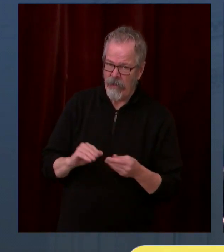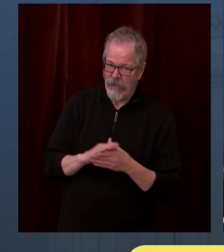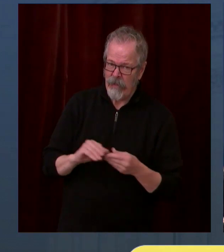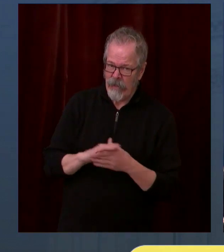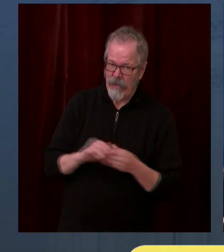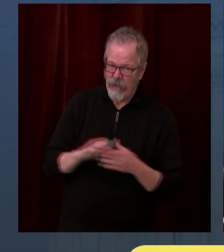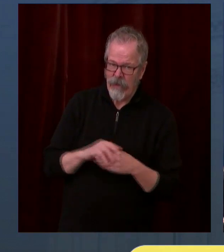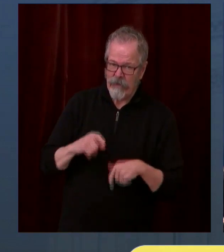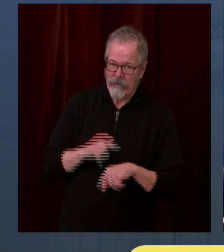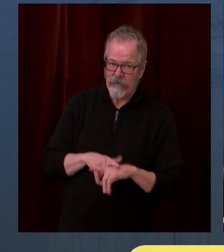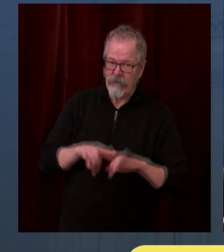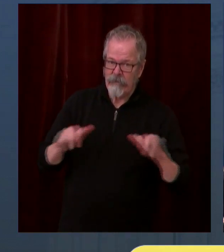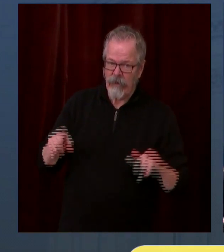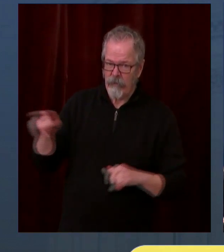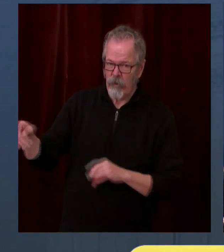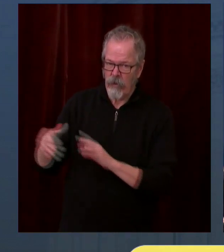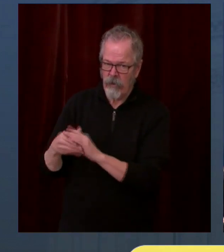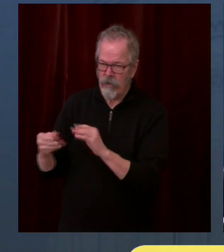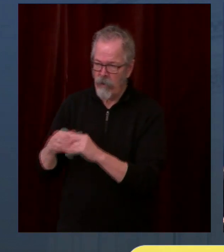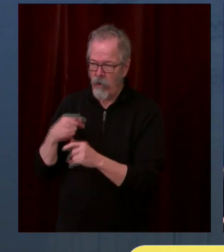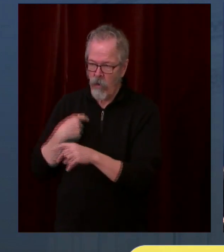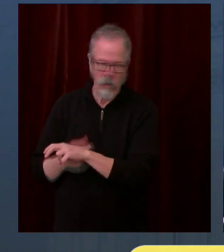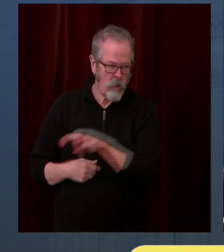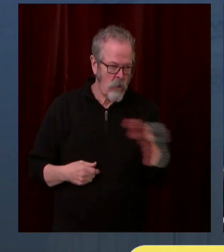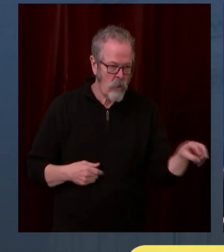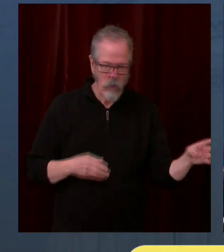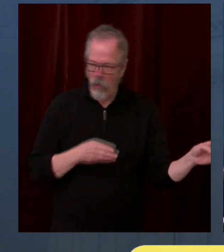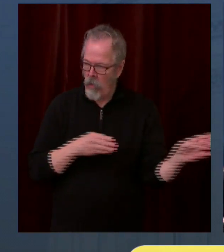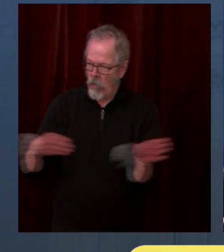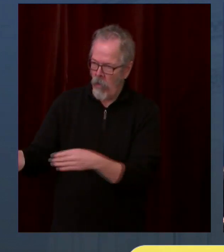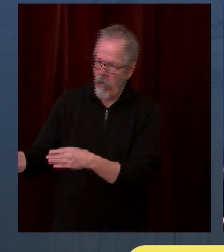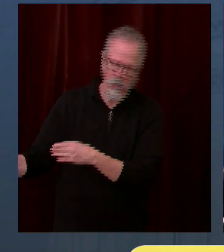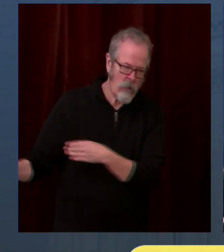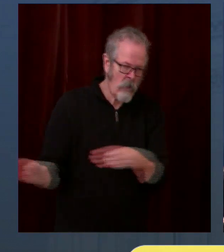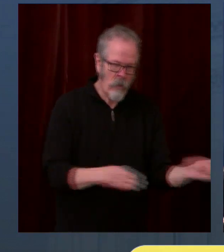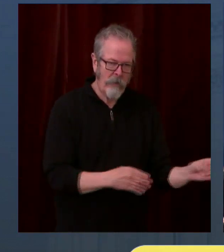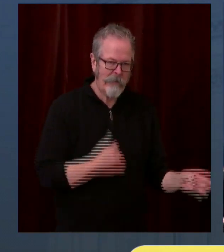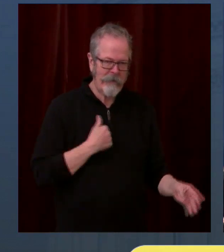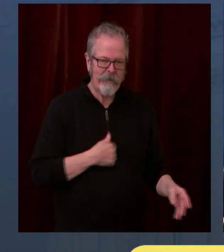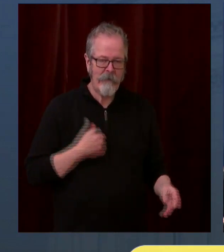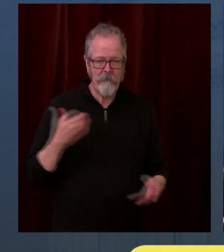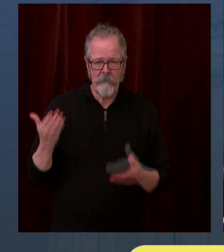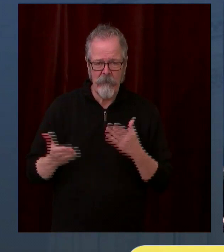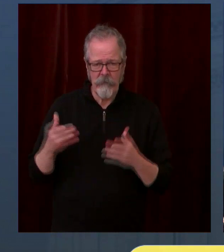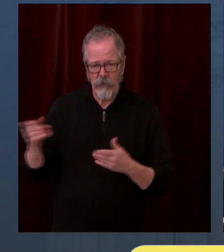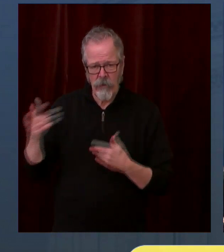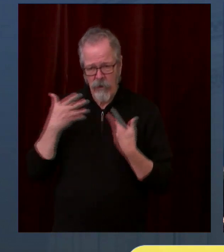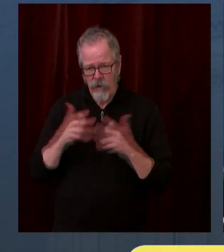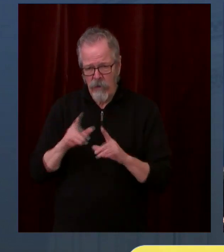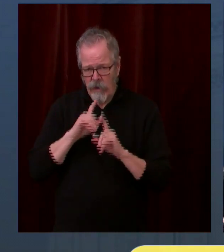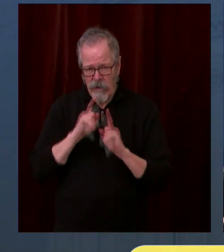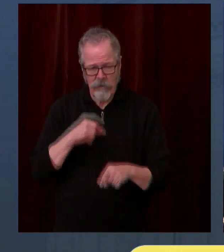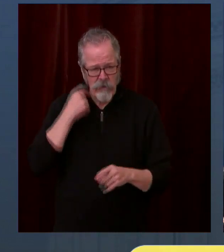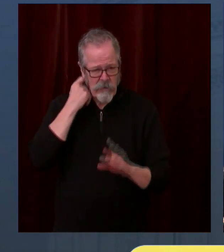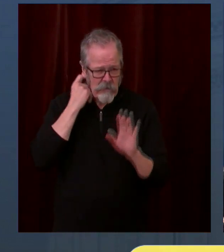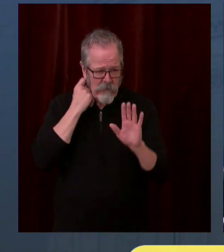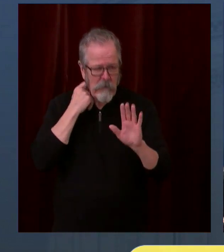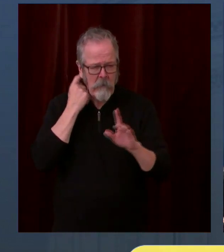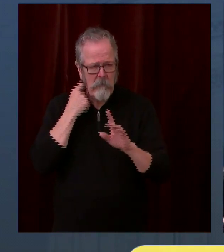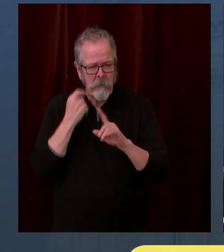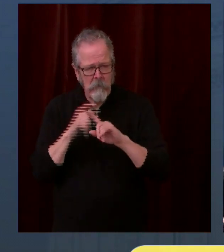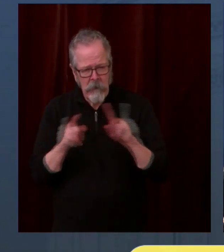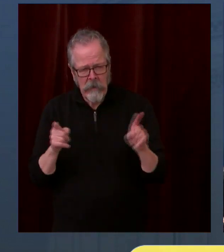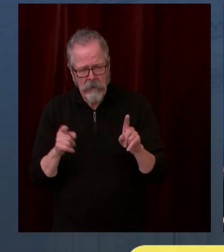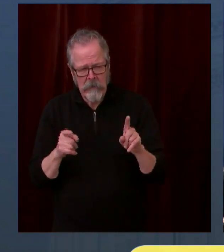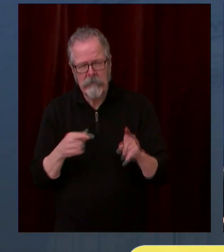benefit that the state is offering Costco, Microsoft, Starbucks to participate in this